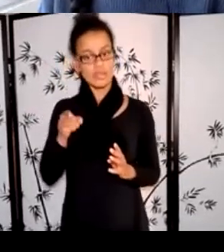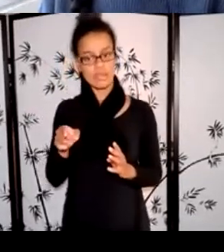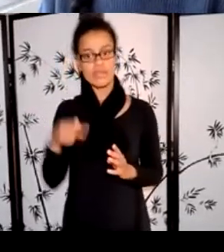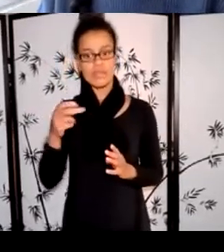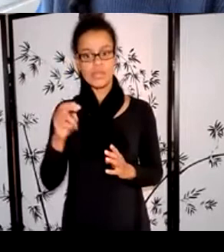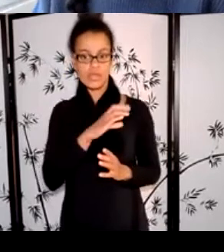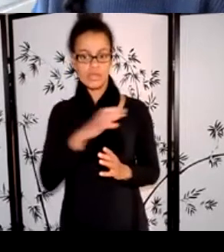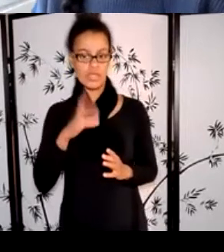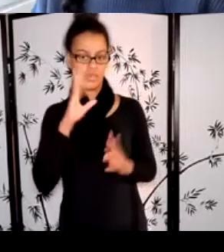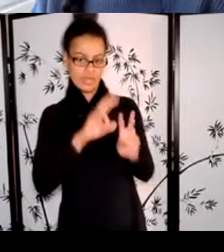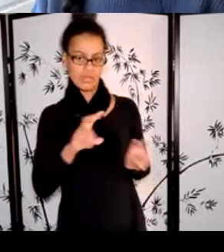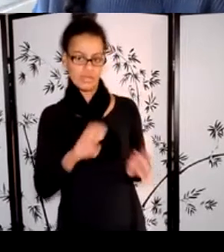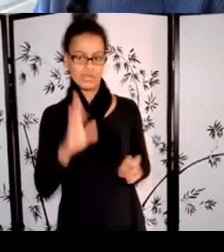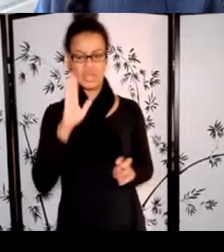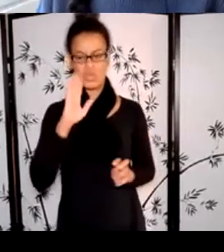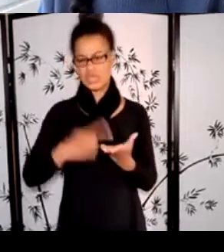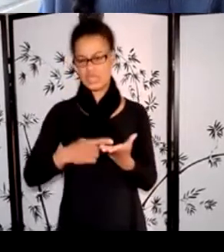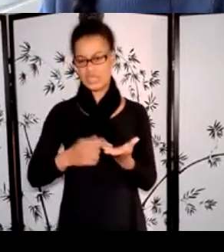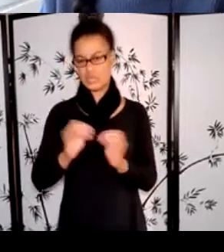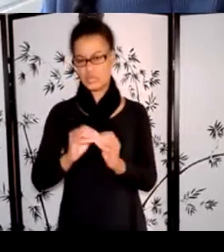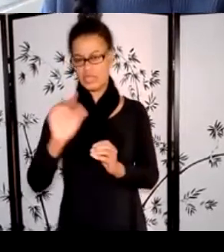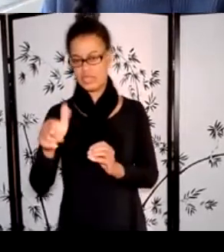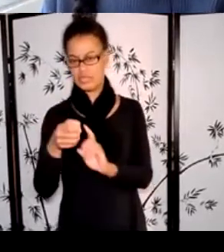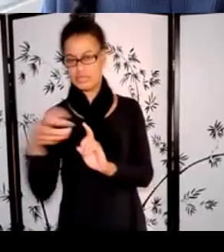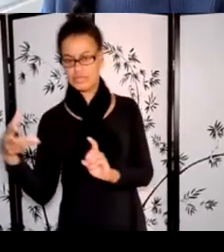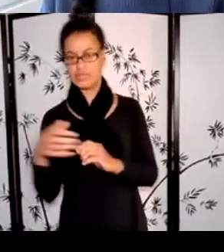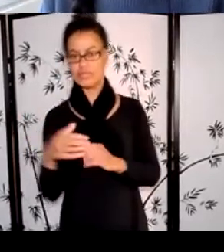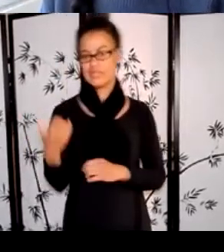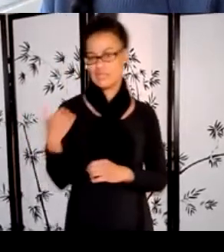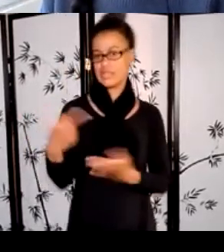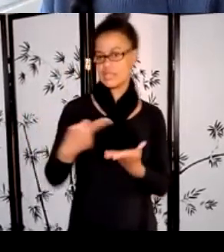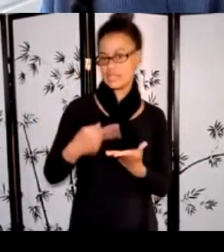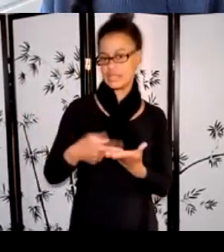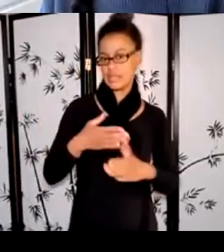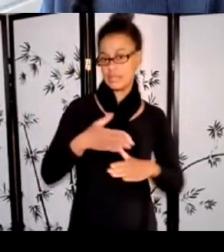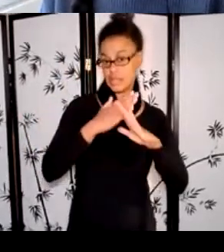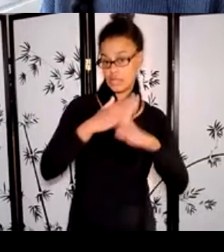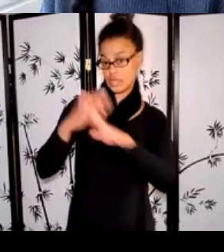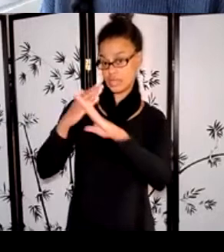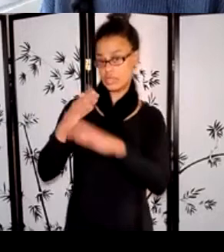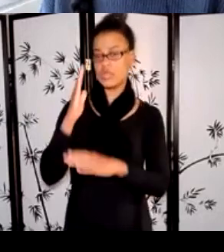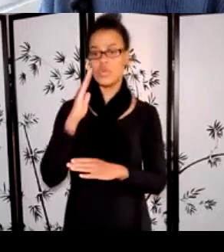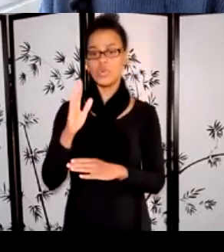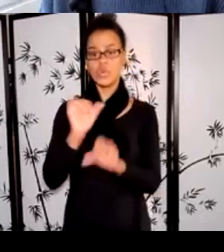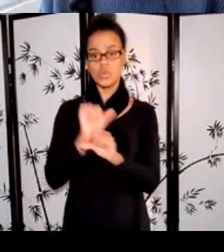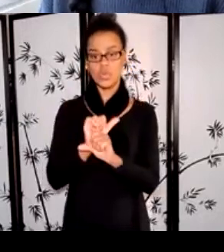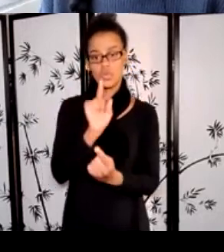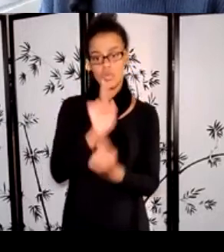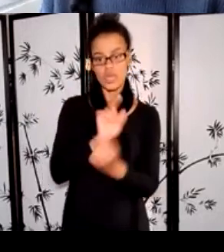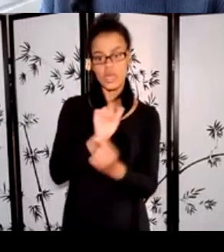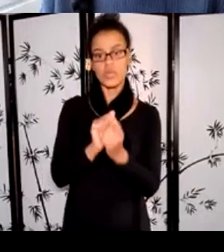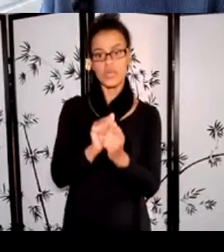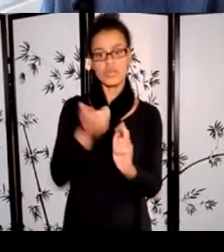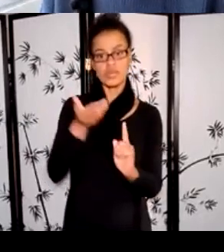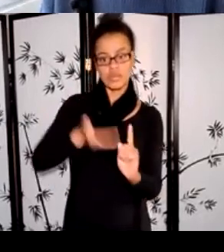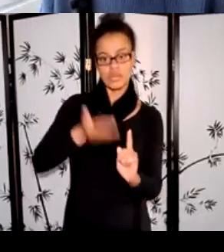So in recognition of some of the barriers that I previously mentioned, we will work one-on-one with applicants to develop accommodations or approaches